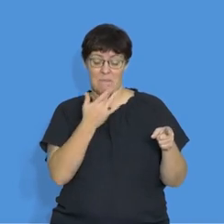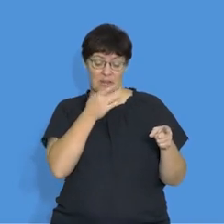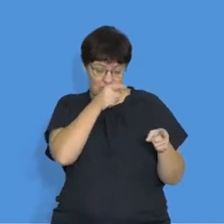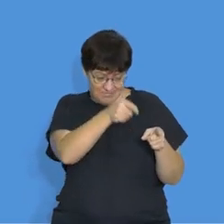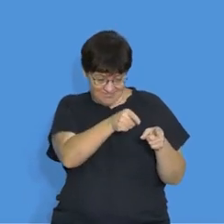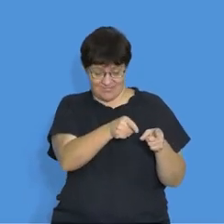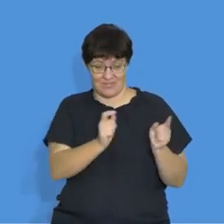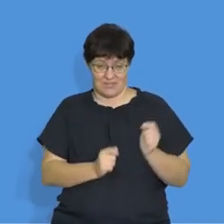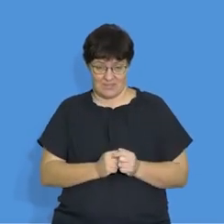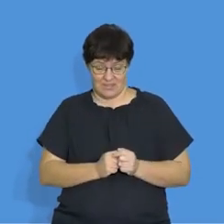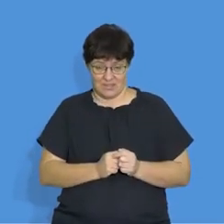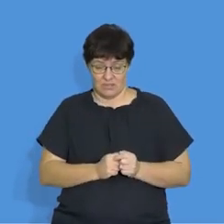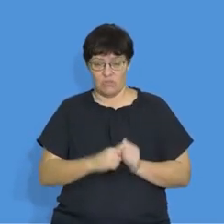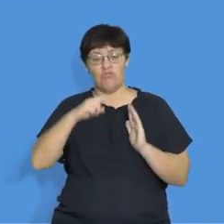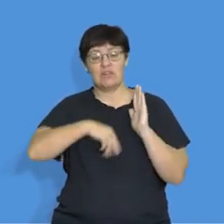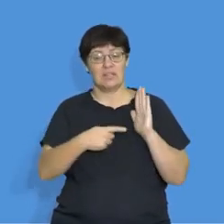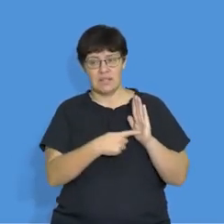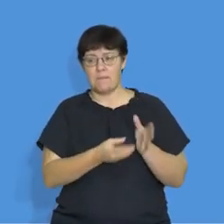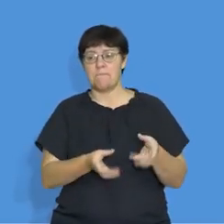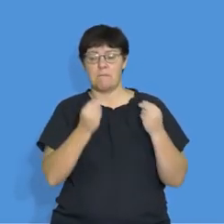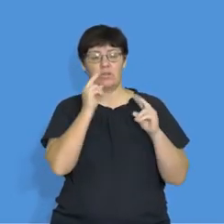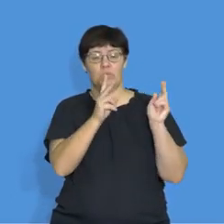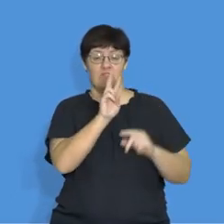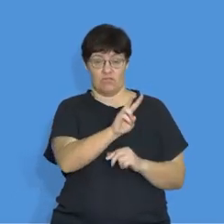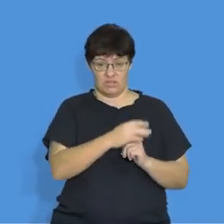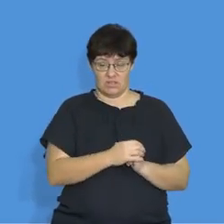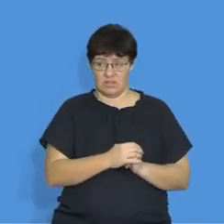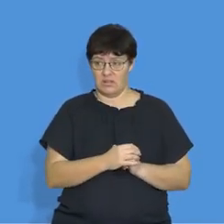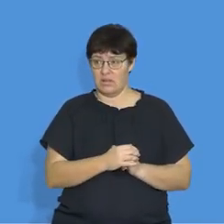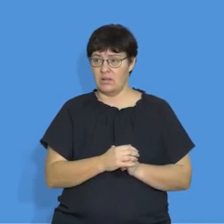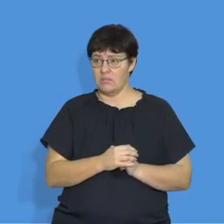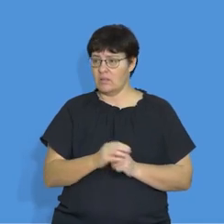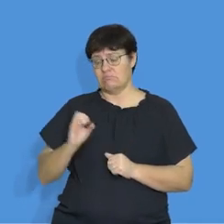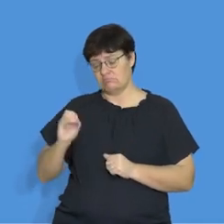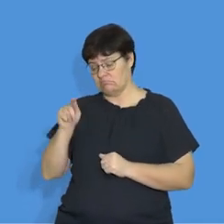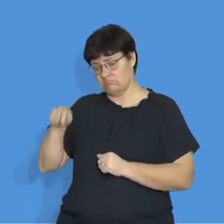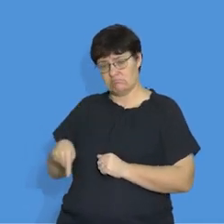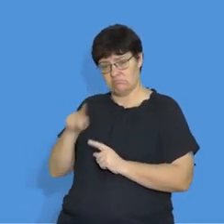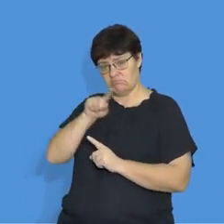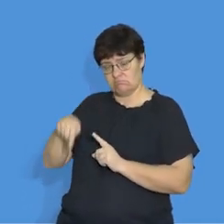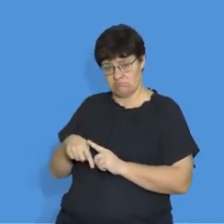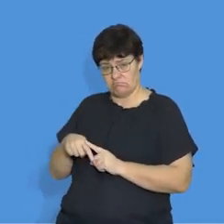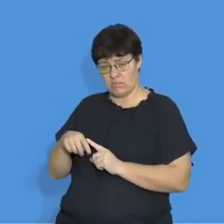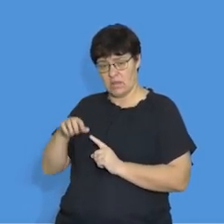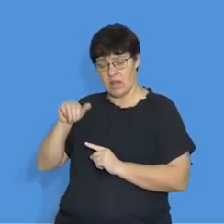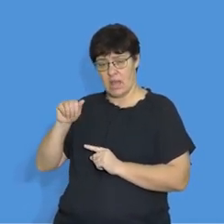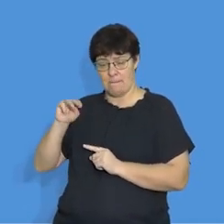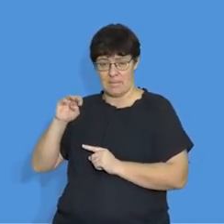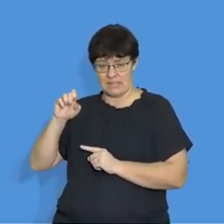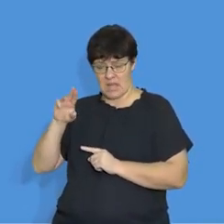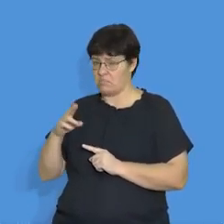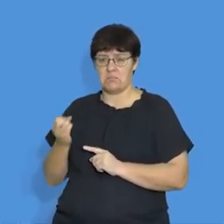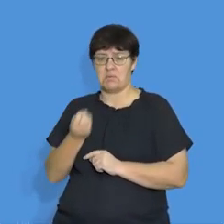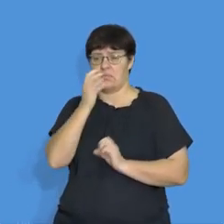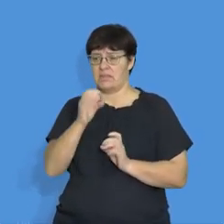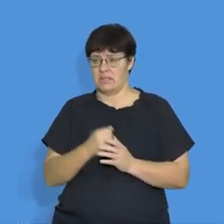So the reading that we obtain is 12 volts. What about the current reading? It's zero. Take note of that. The bulb is not growing. So if